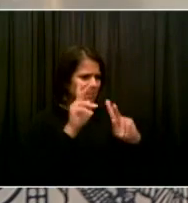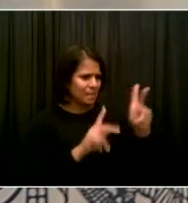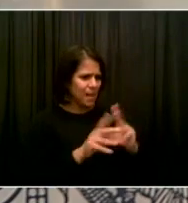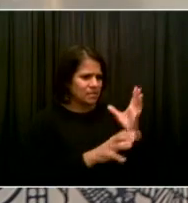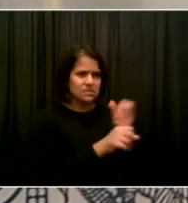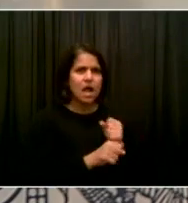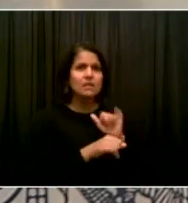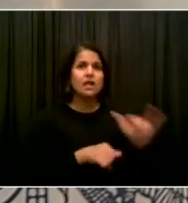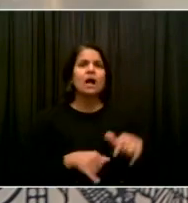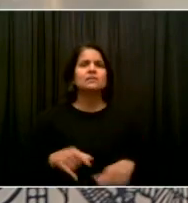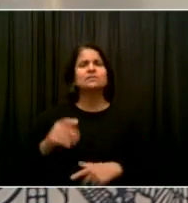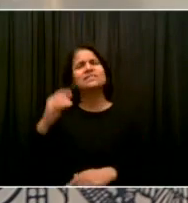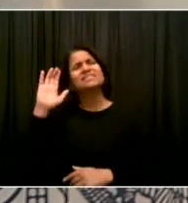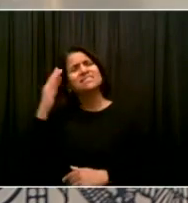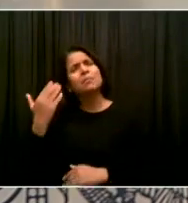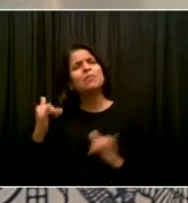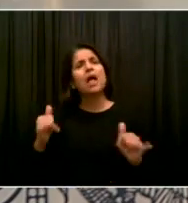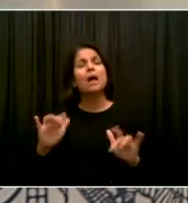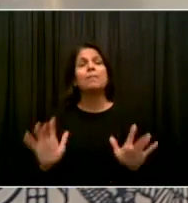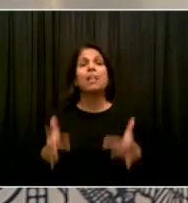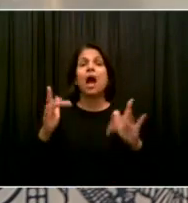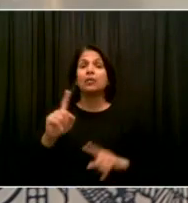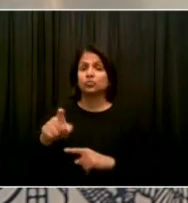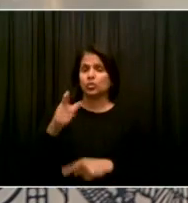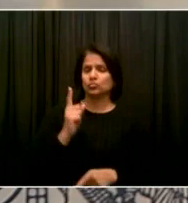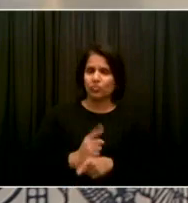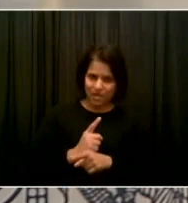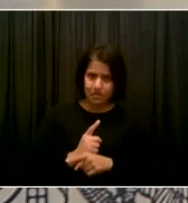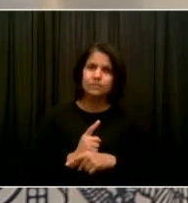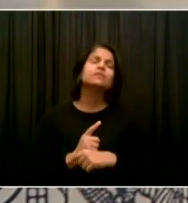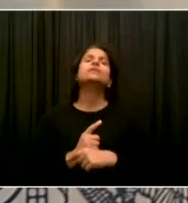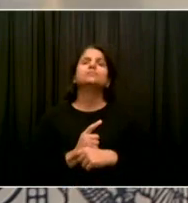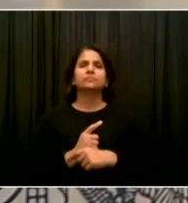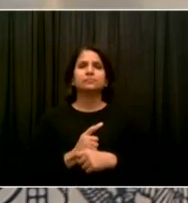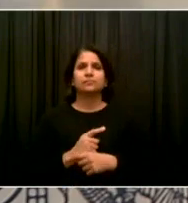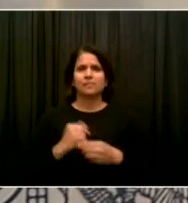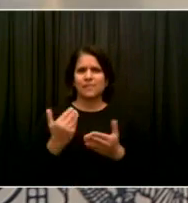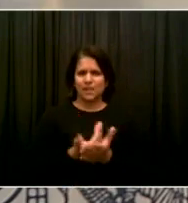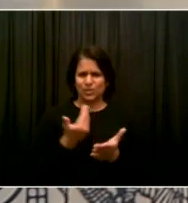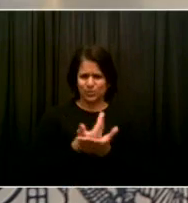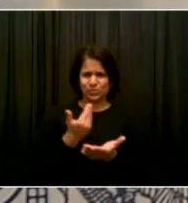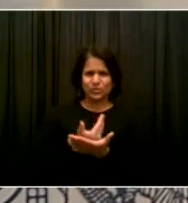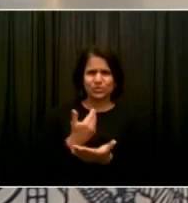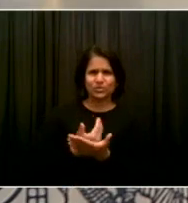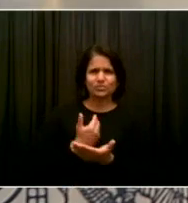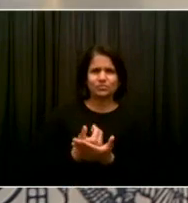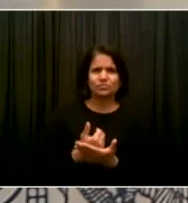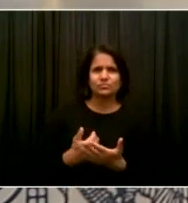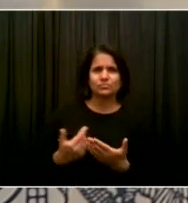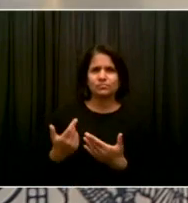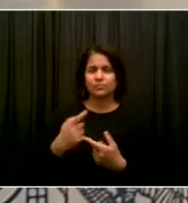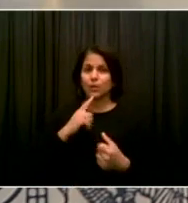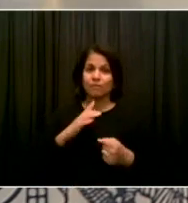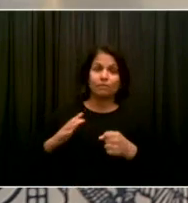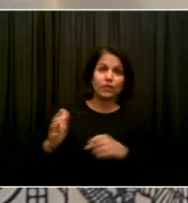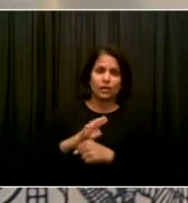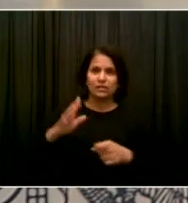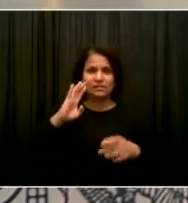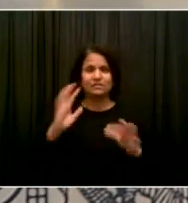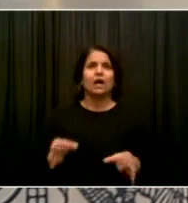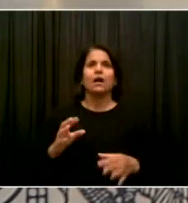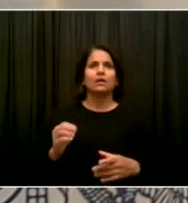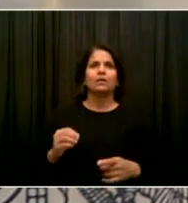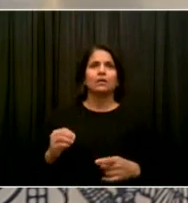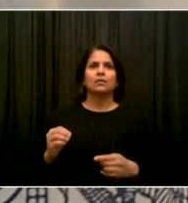Absolutely right to say we're going to constantly need to learn more because that's the whole story of COVID for two years. But we